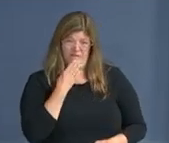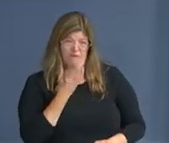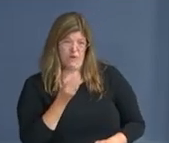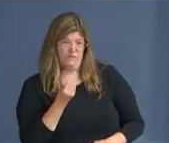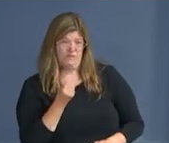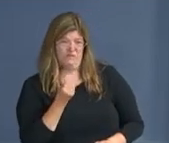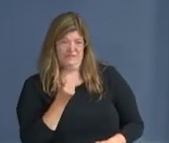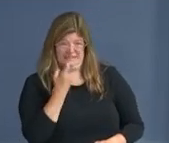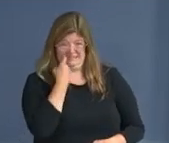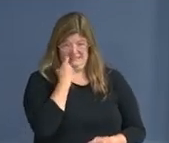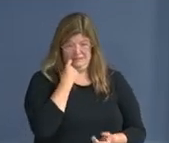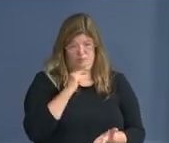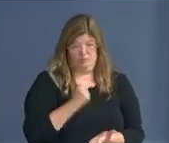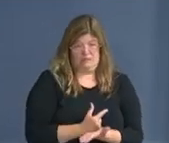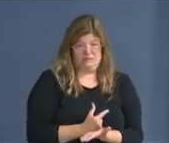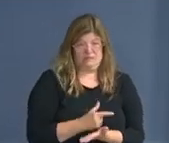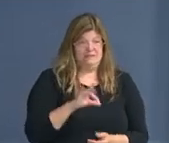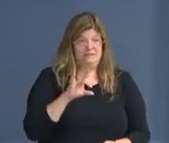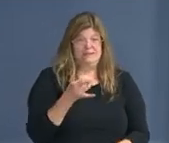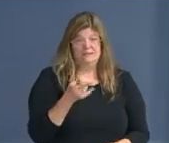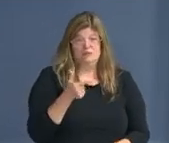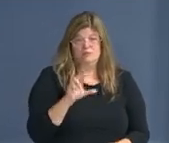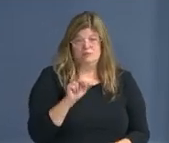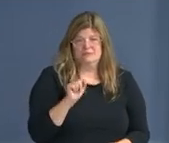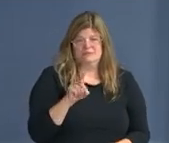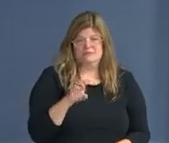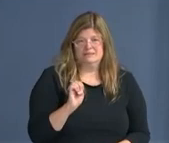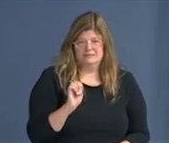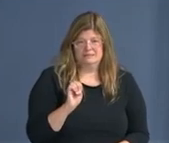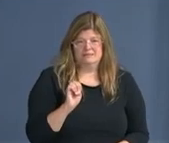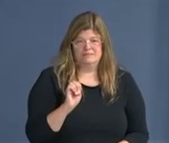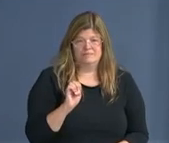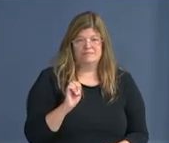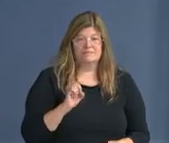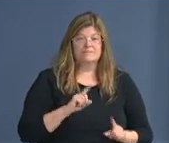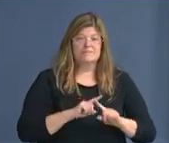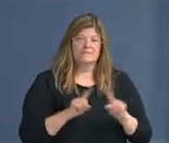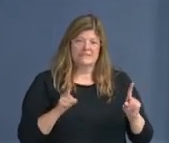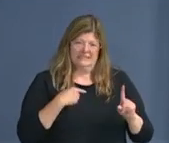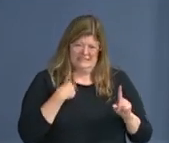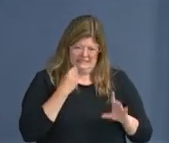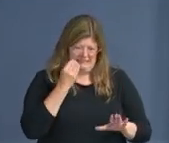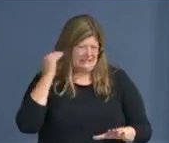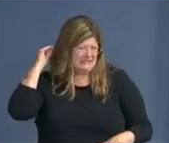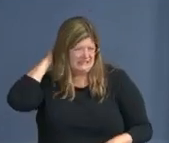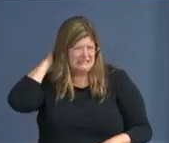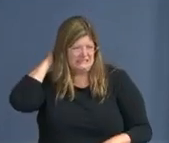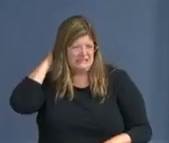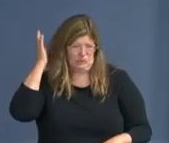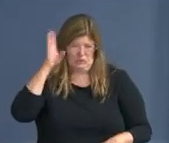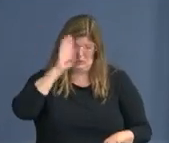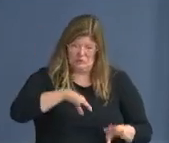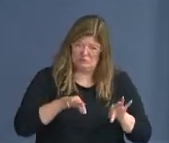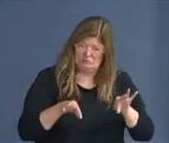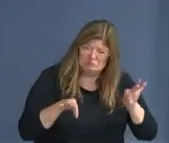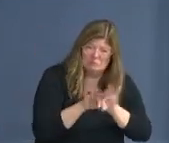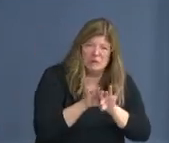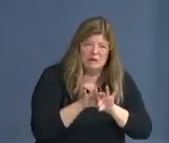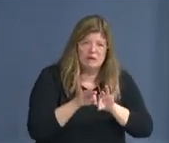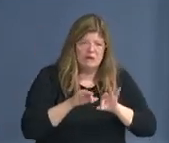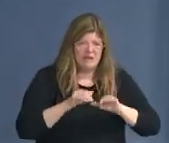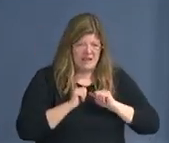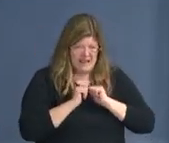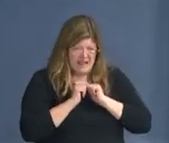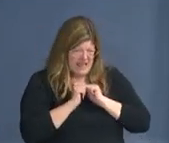educated myself on how to prevent catching the virus and how to choose wisely when I decide to